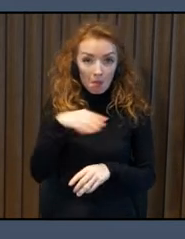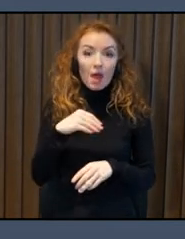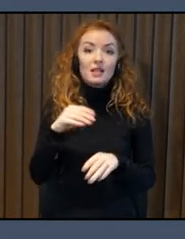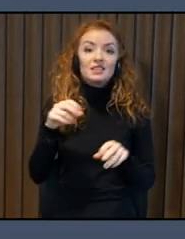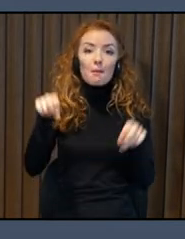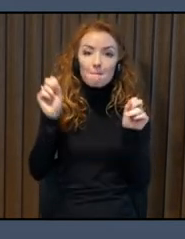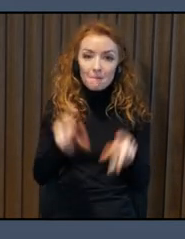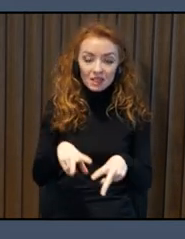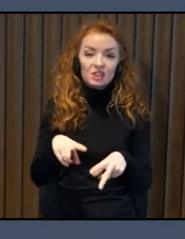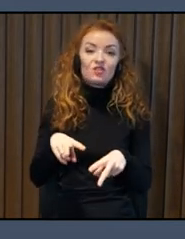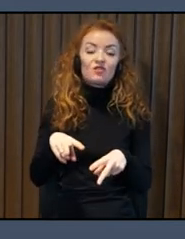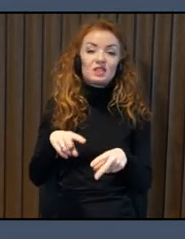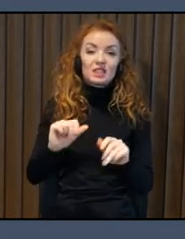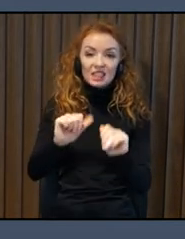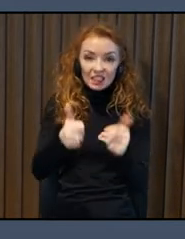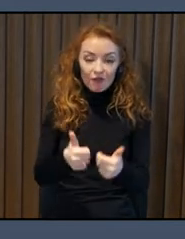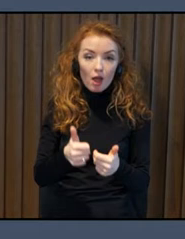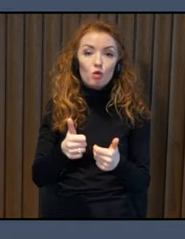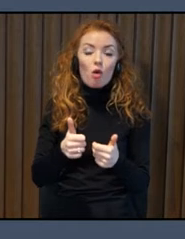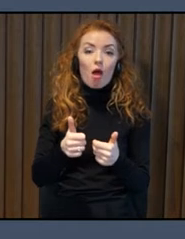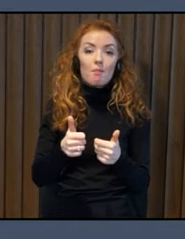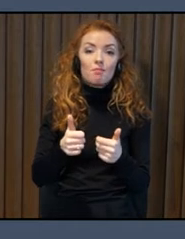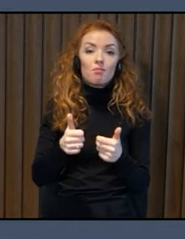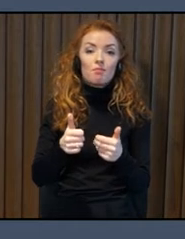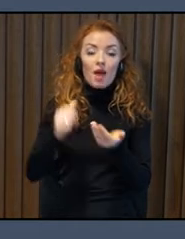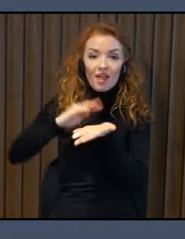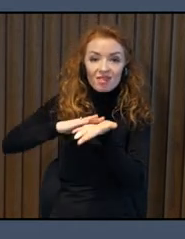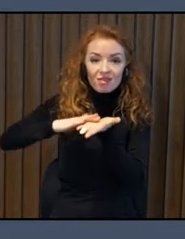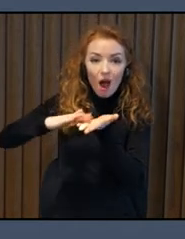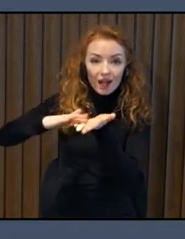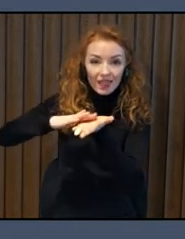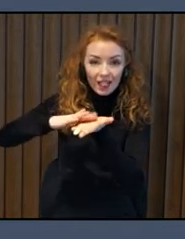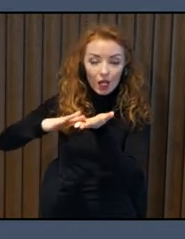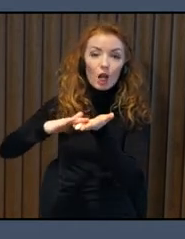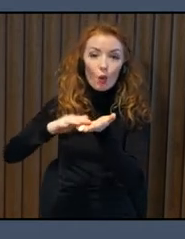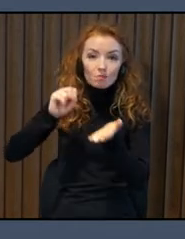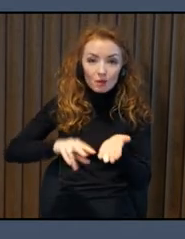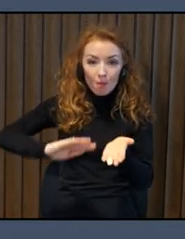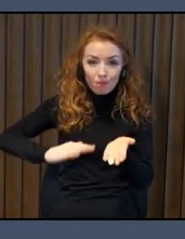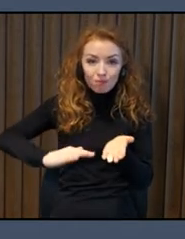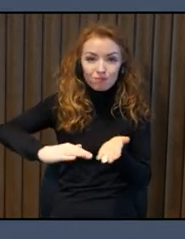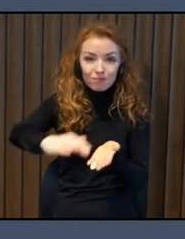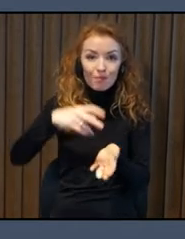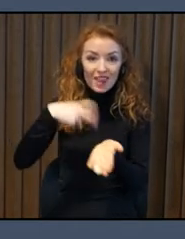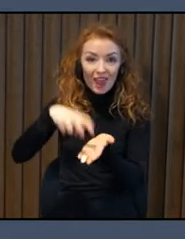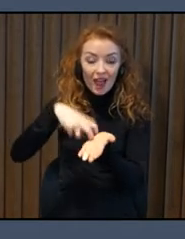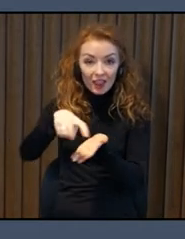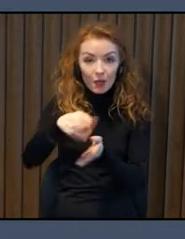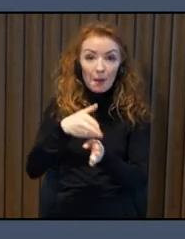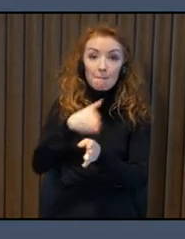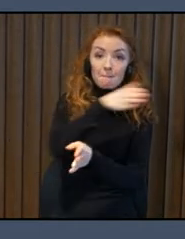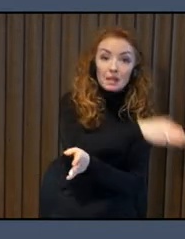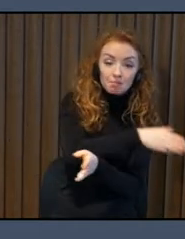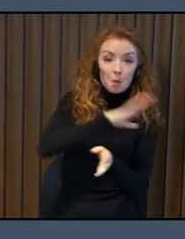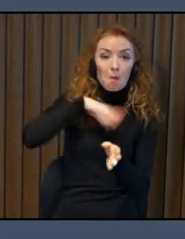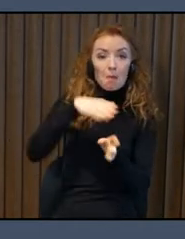We also use tactile paving before, during and after a crossing. We always make sure to have a lowered